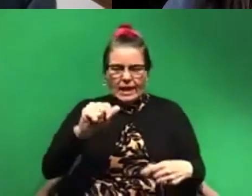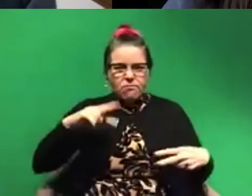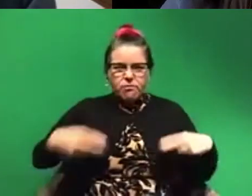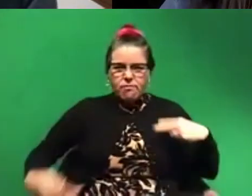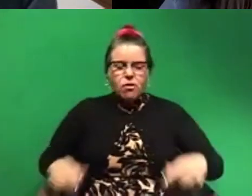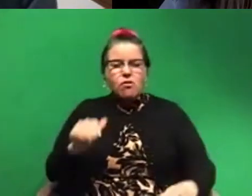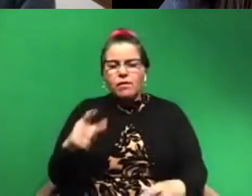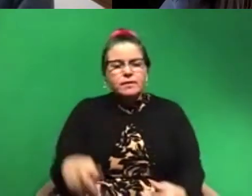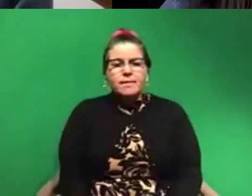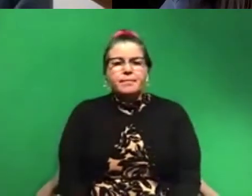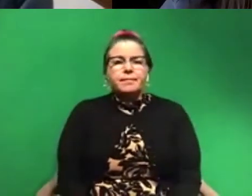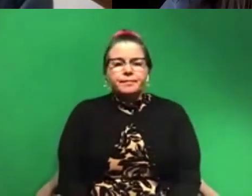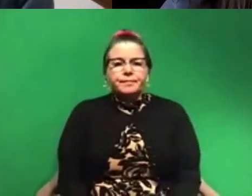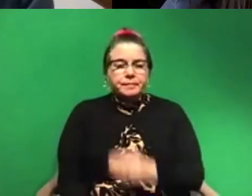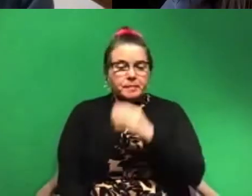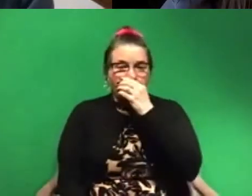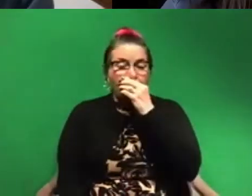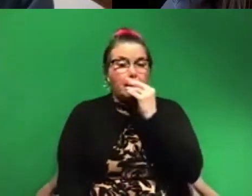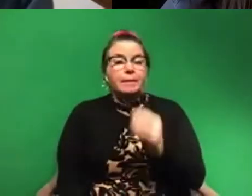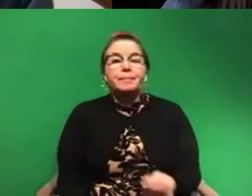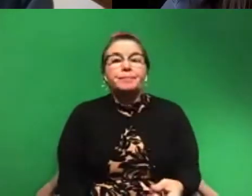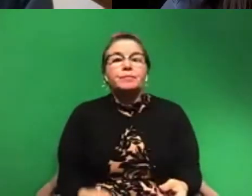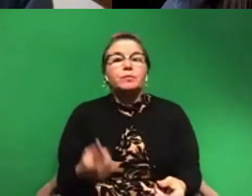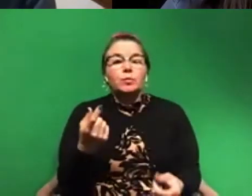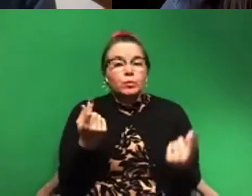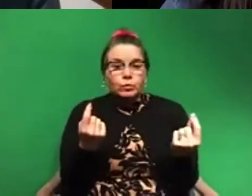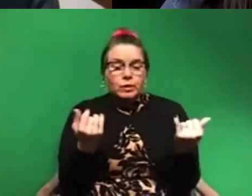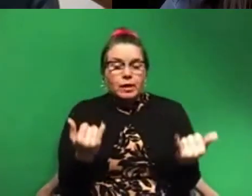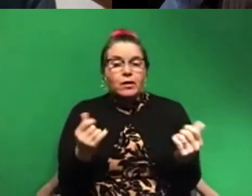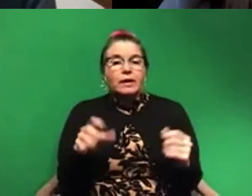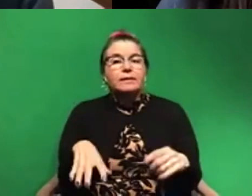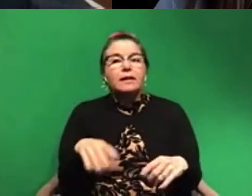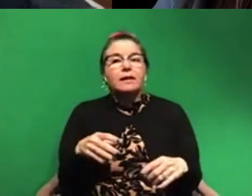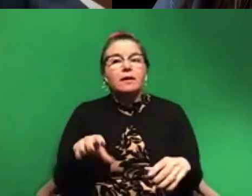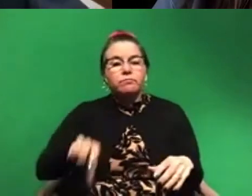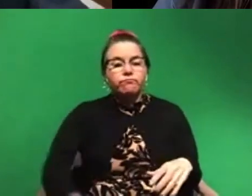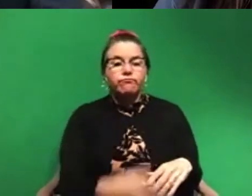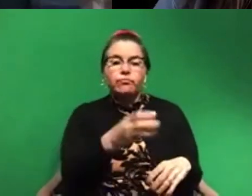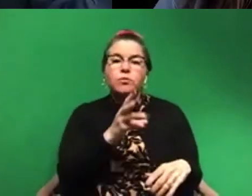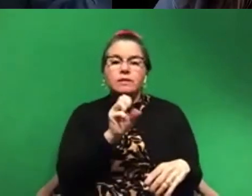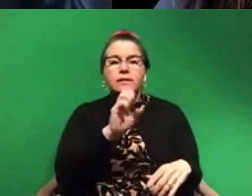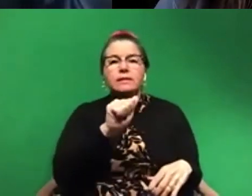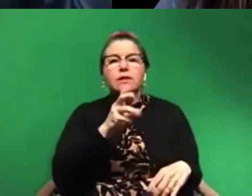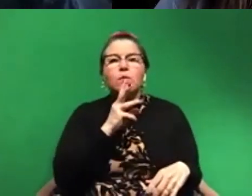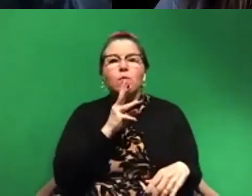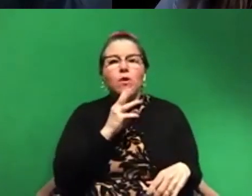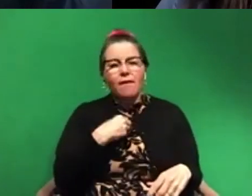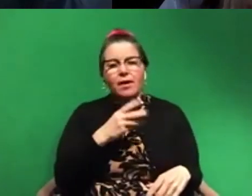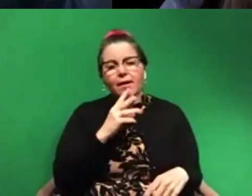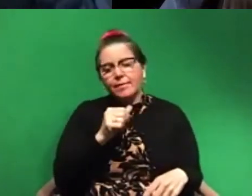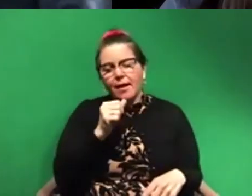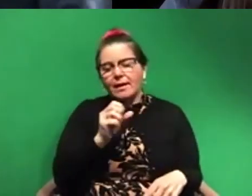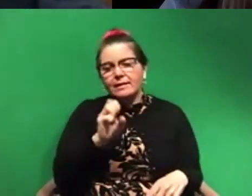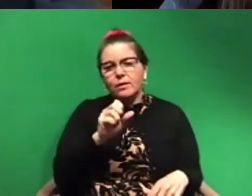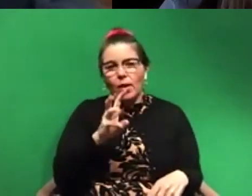And so it turns out what you can do now is take a cup of seawater. Actually, I have a cup. It's not seawater, but that much water